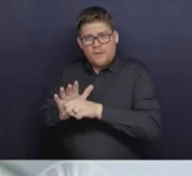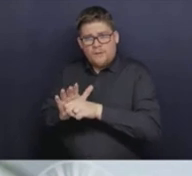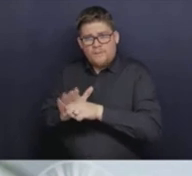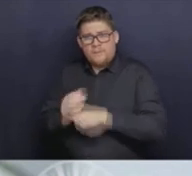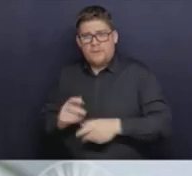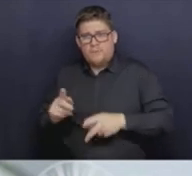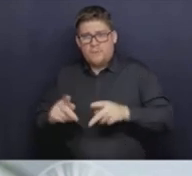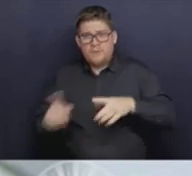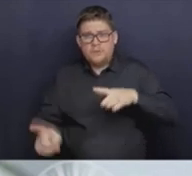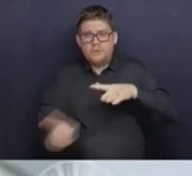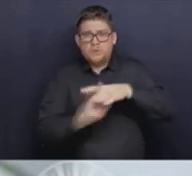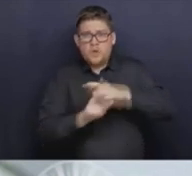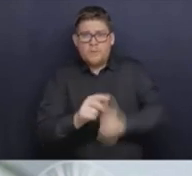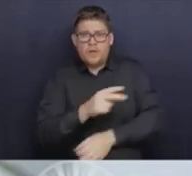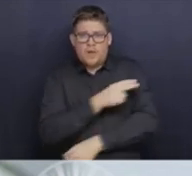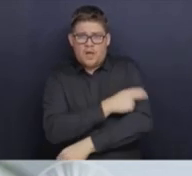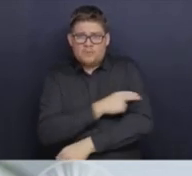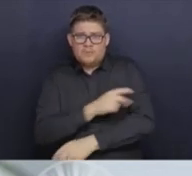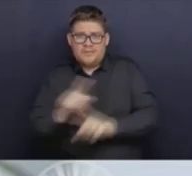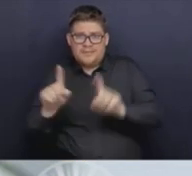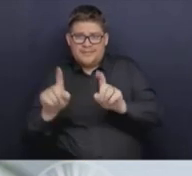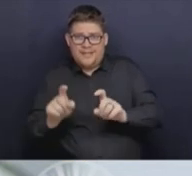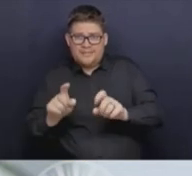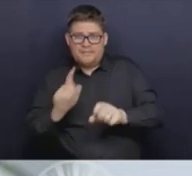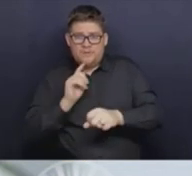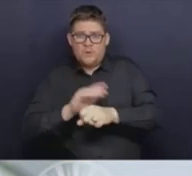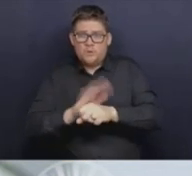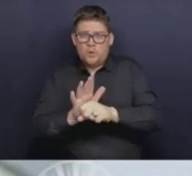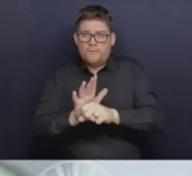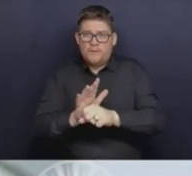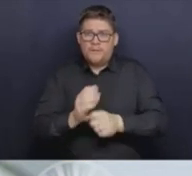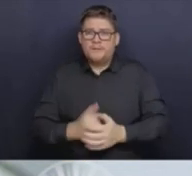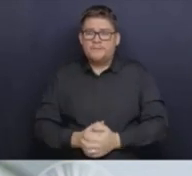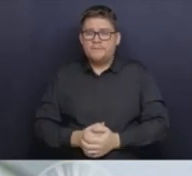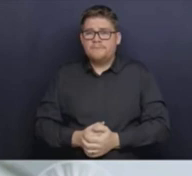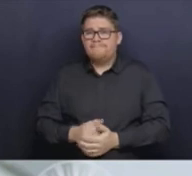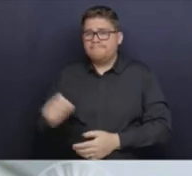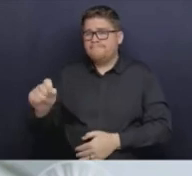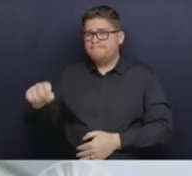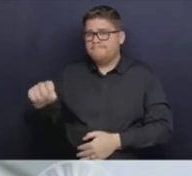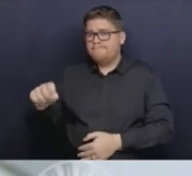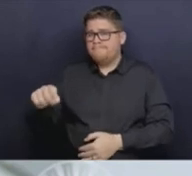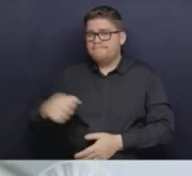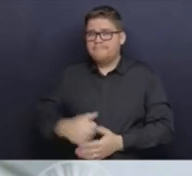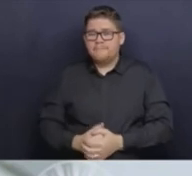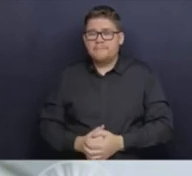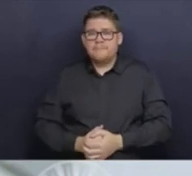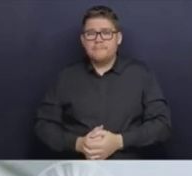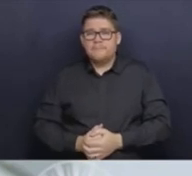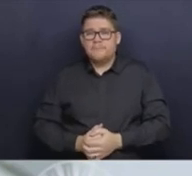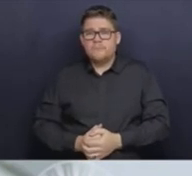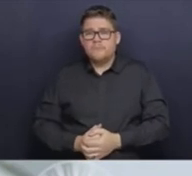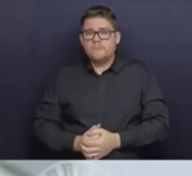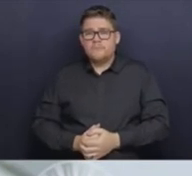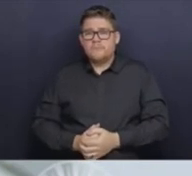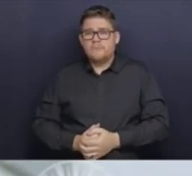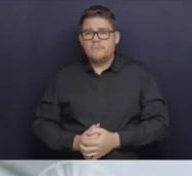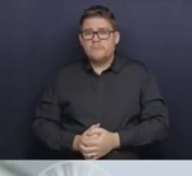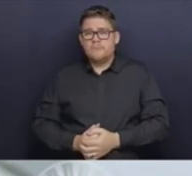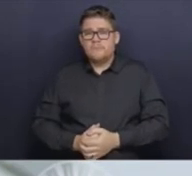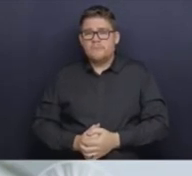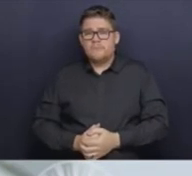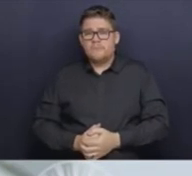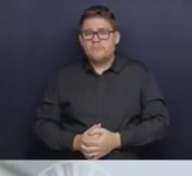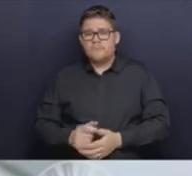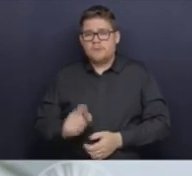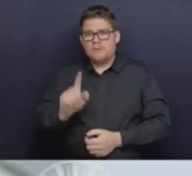being tested for COVID? Yes, although the things that we see for COVID tend to be quite different. Norovirus